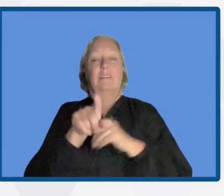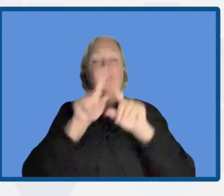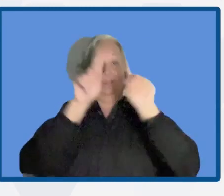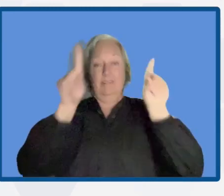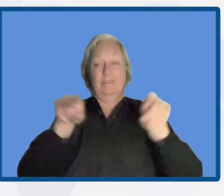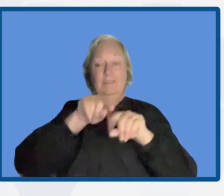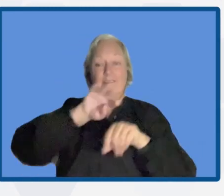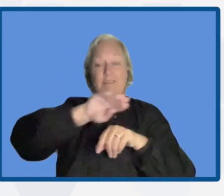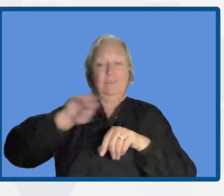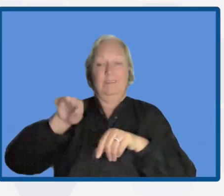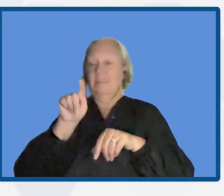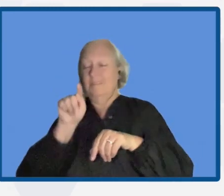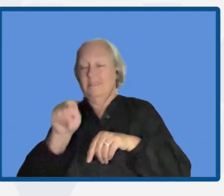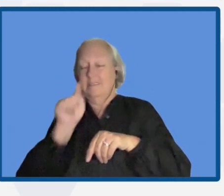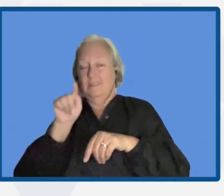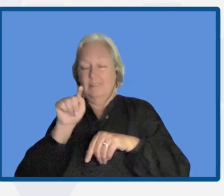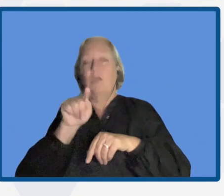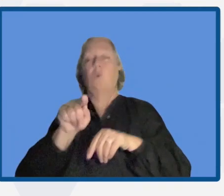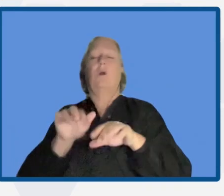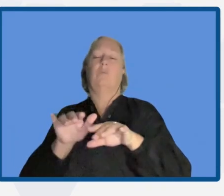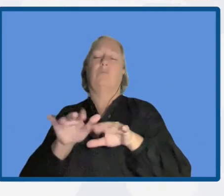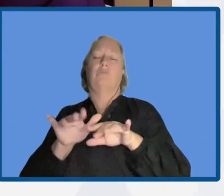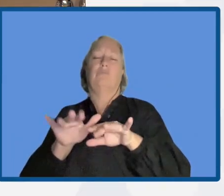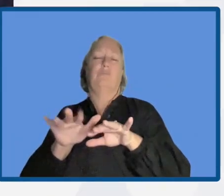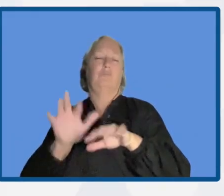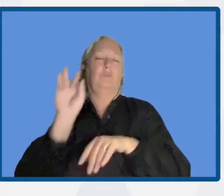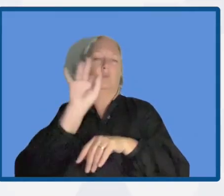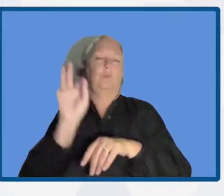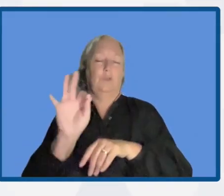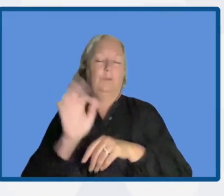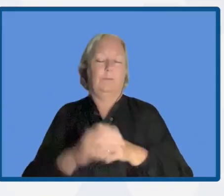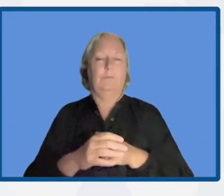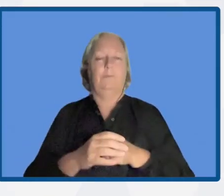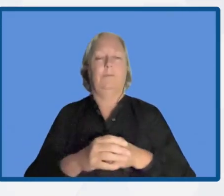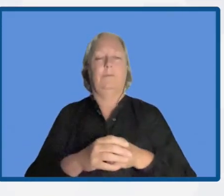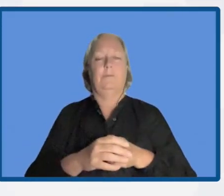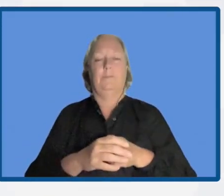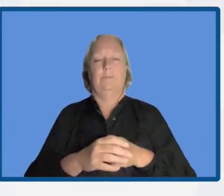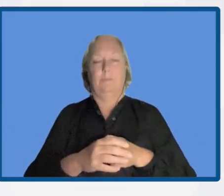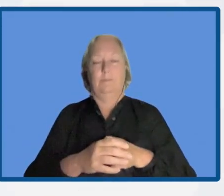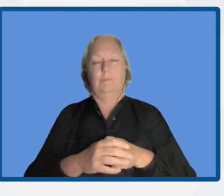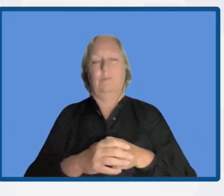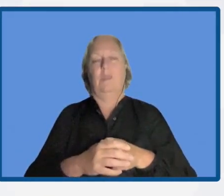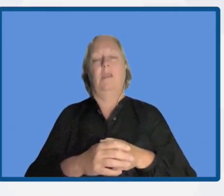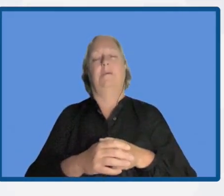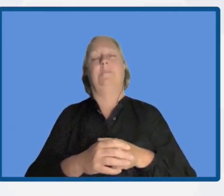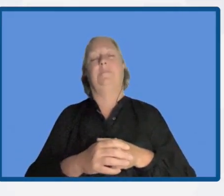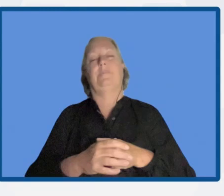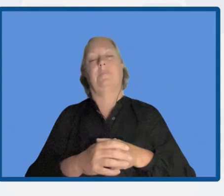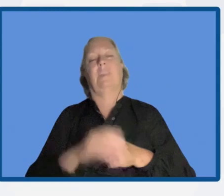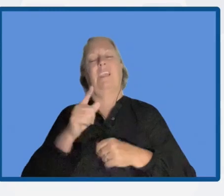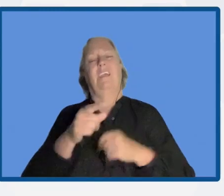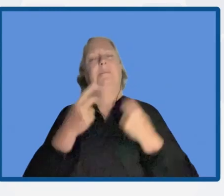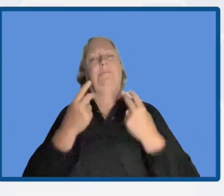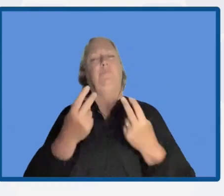click there and write your questions. In seeing that articulation is paramount, and I would like